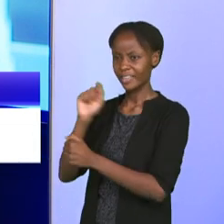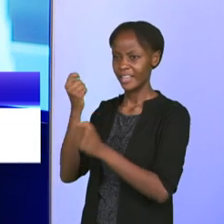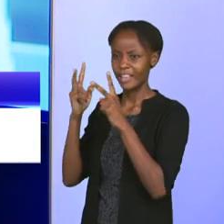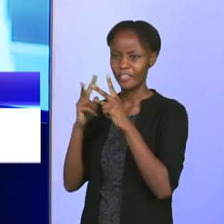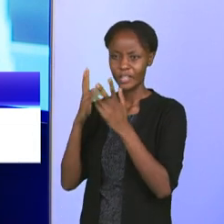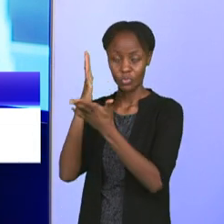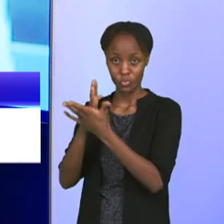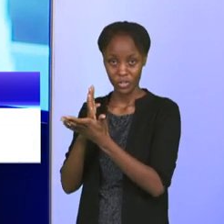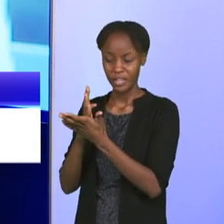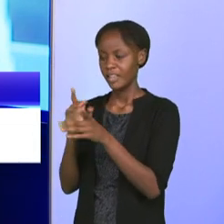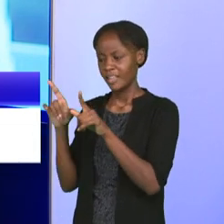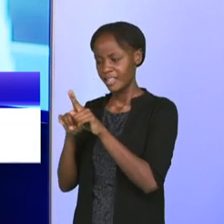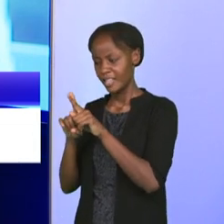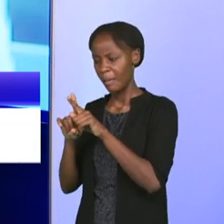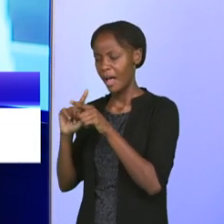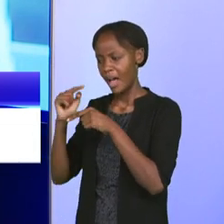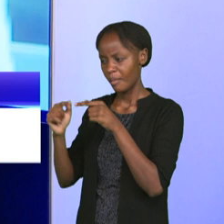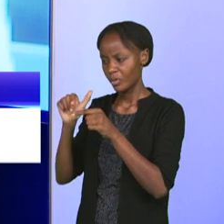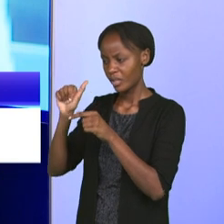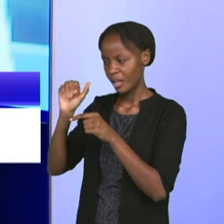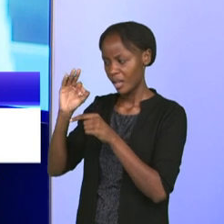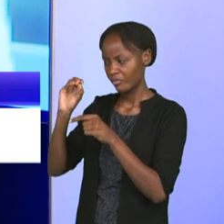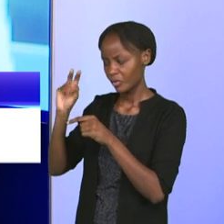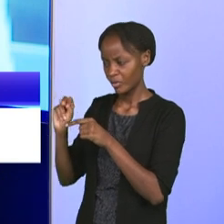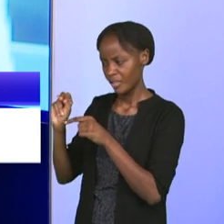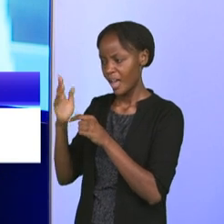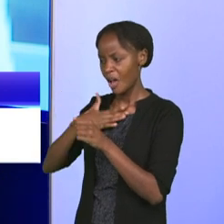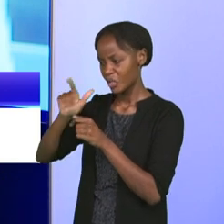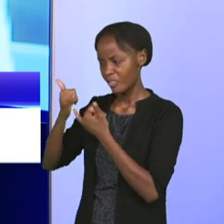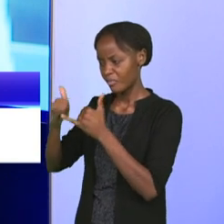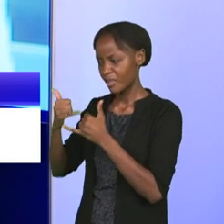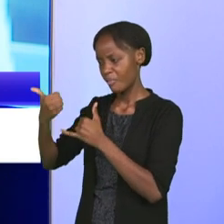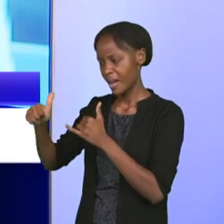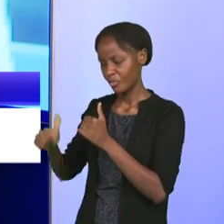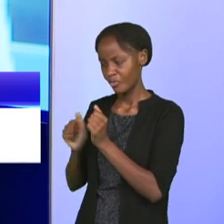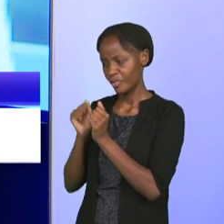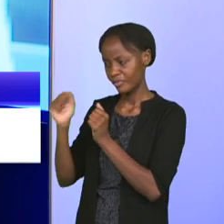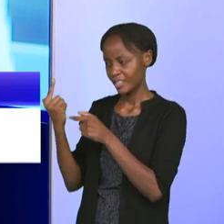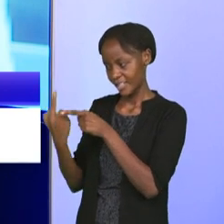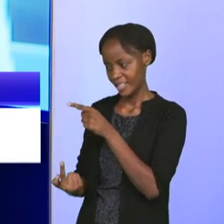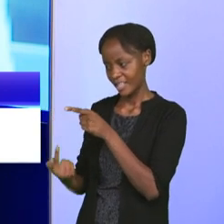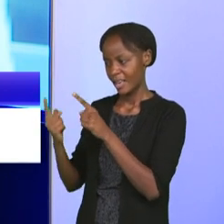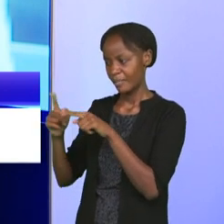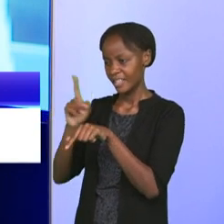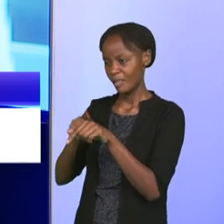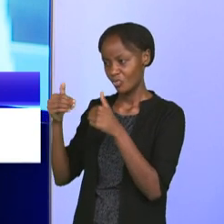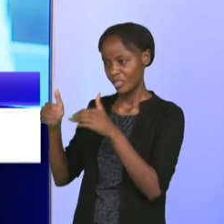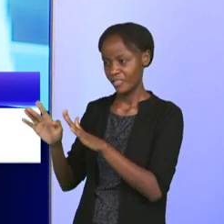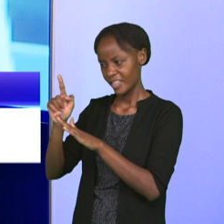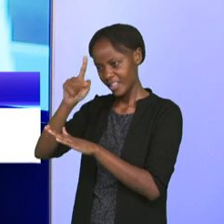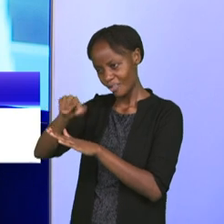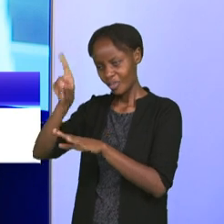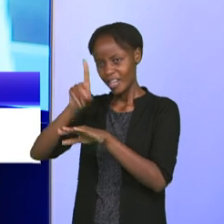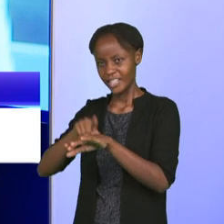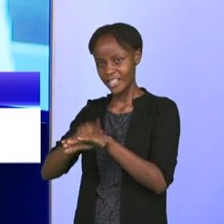taking us back to the African Cup of Nations after being out for 15 years, the way you left, was it the right time for you